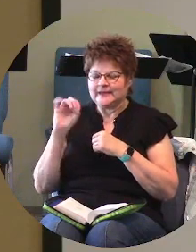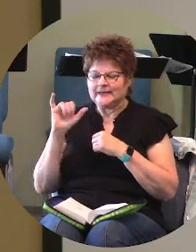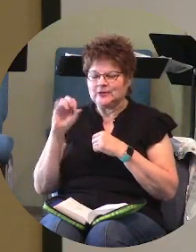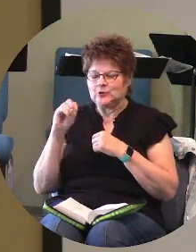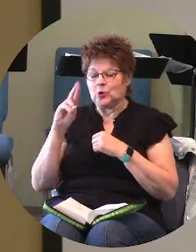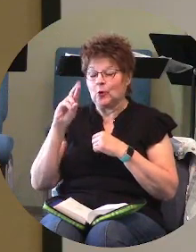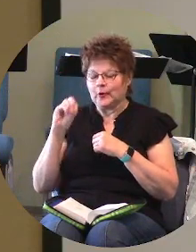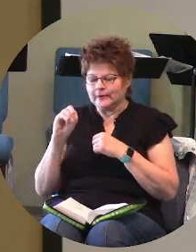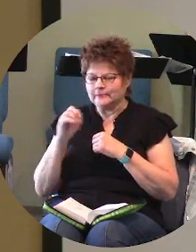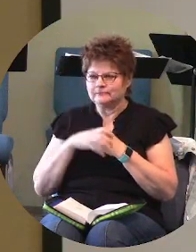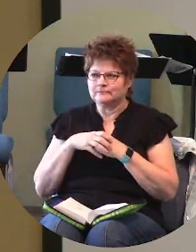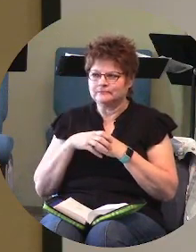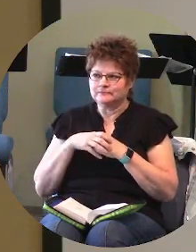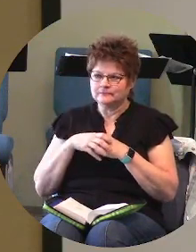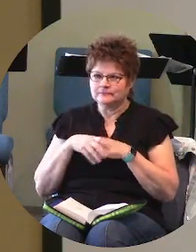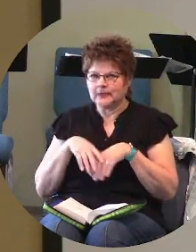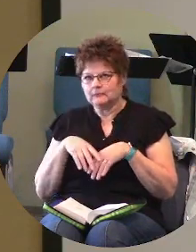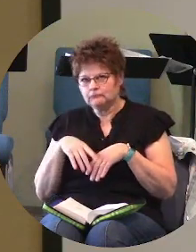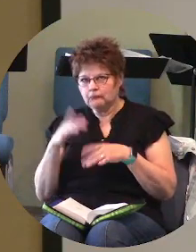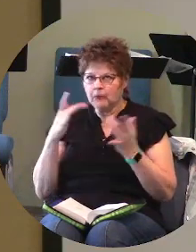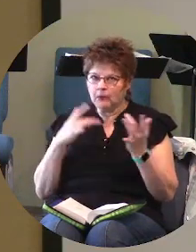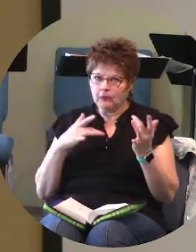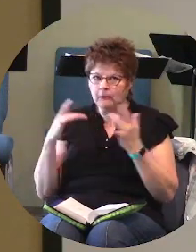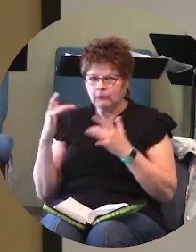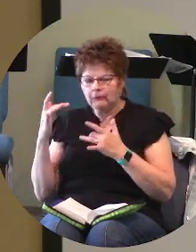just trust me